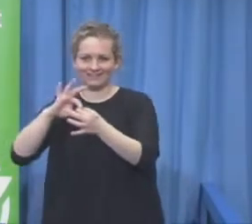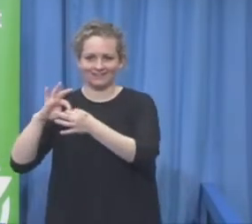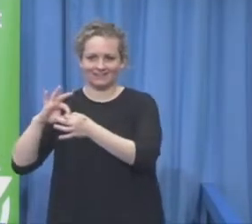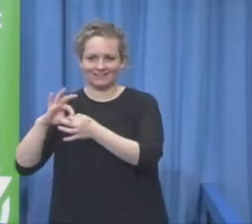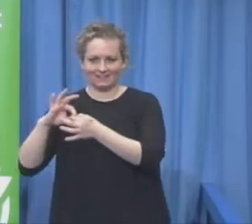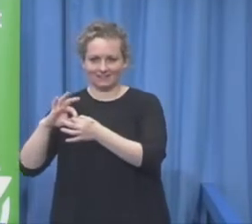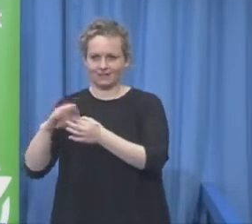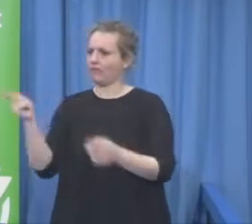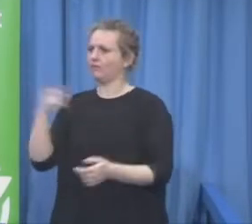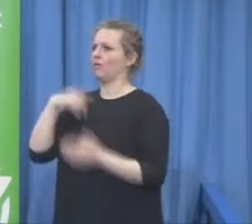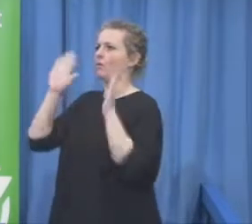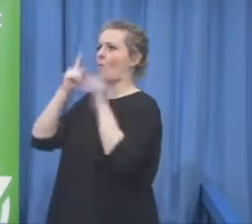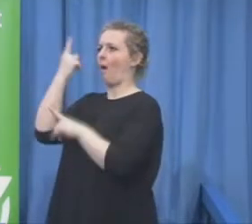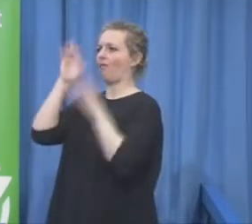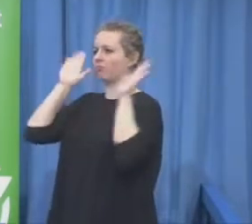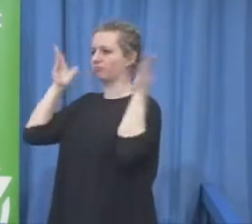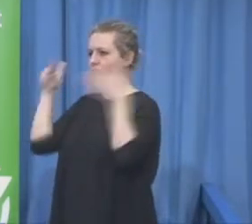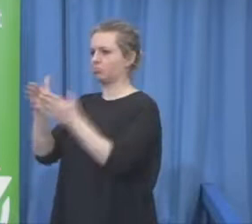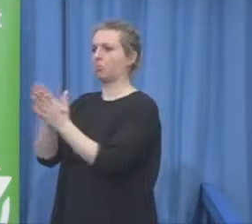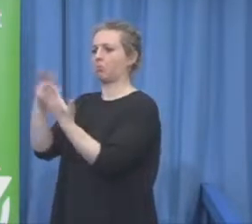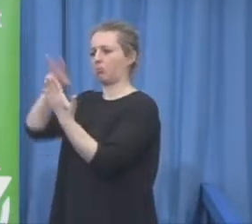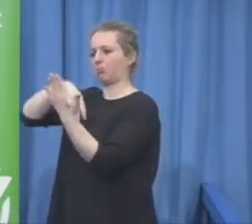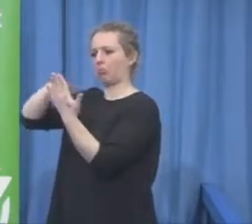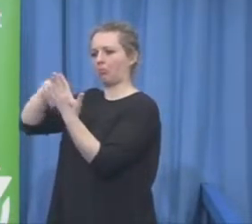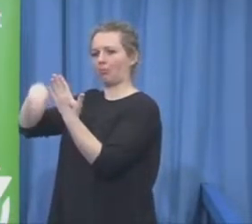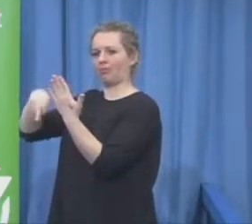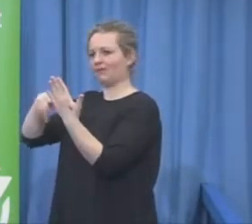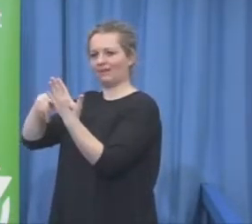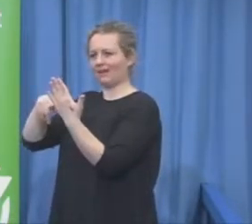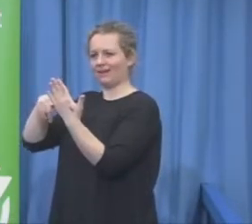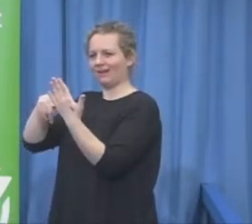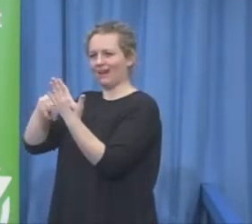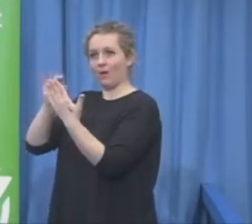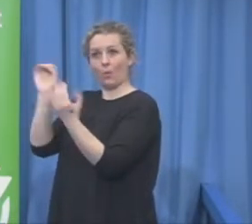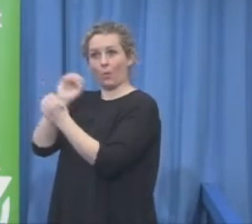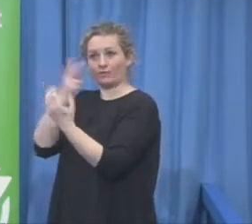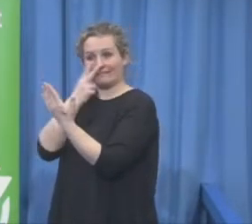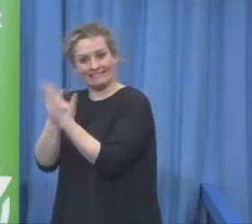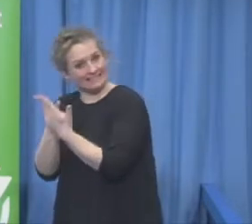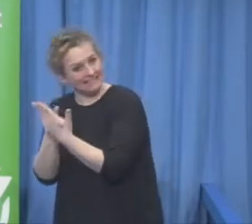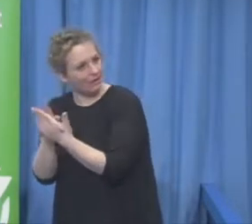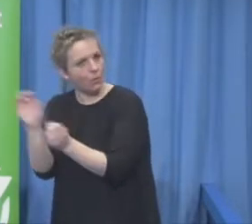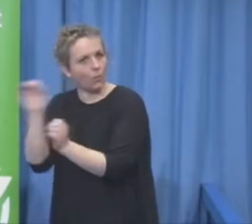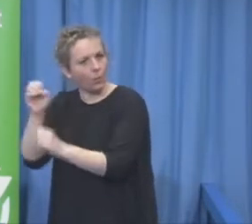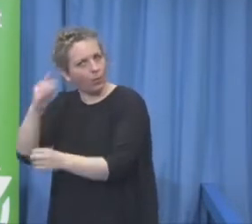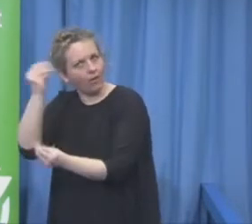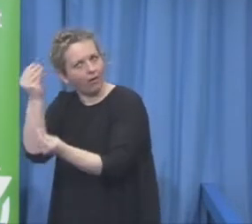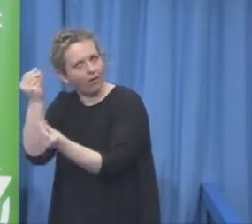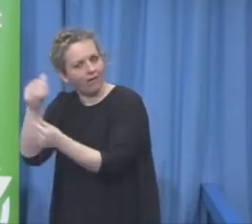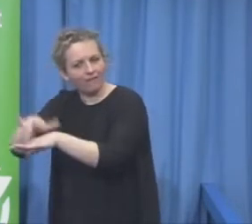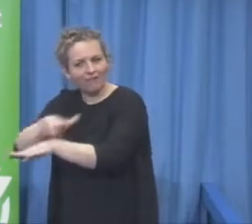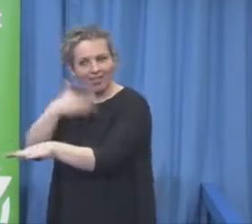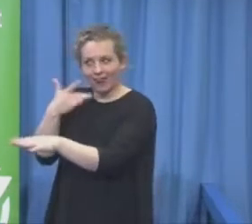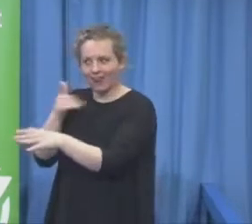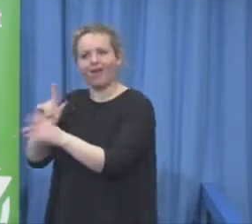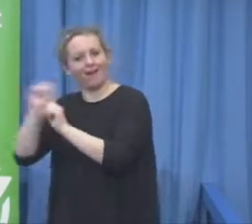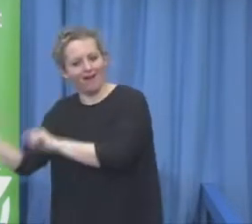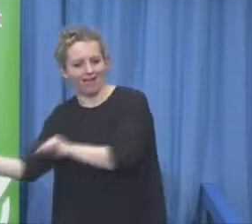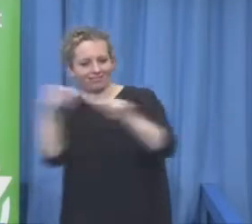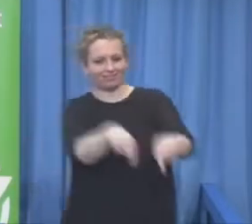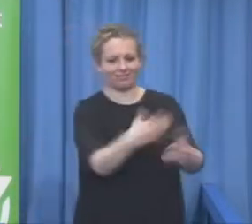super designers with high technologies gathering over here especially focused to the